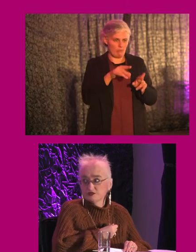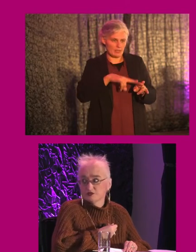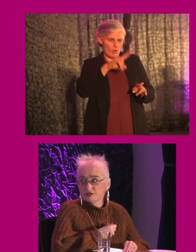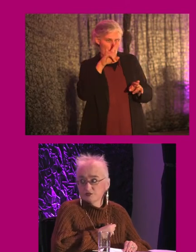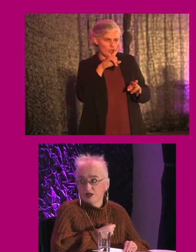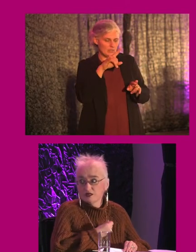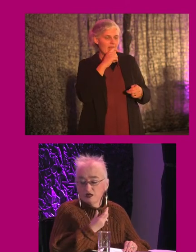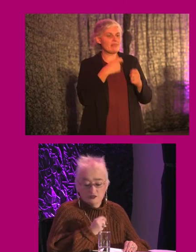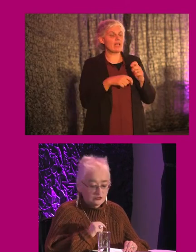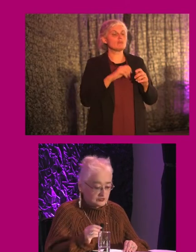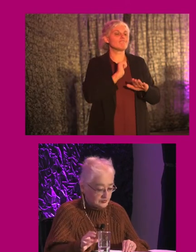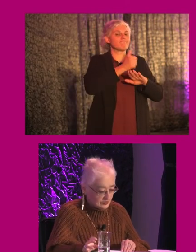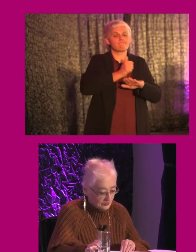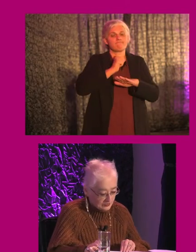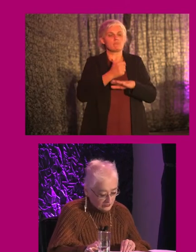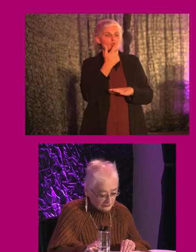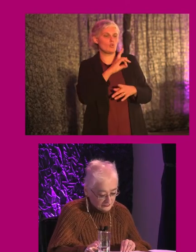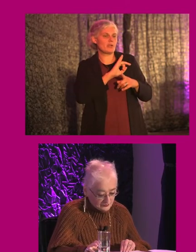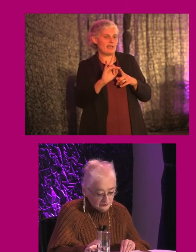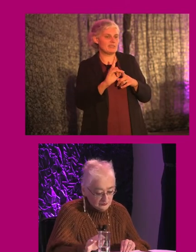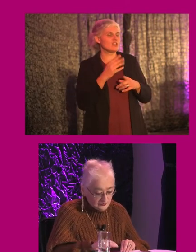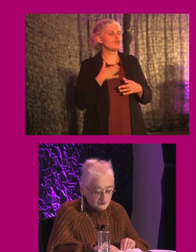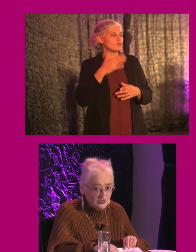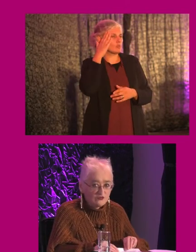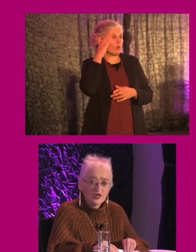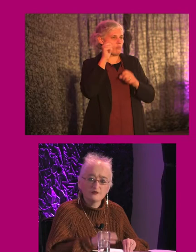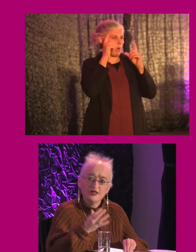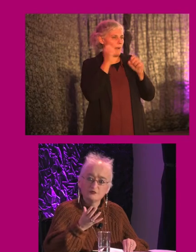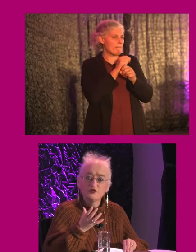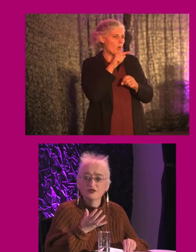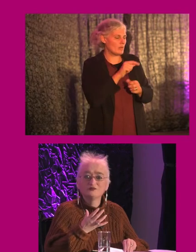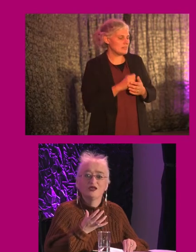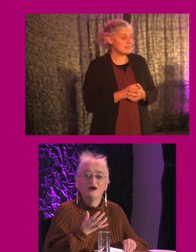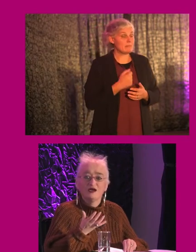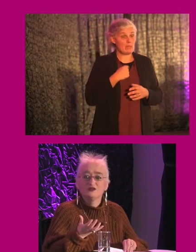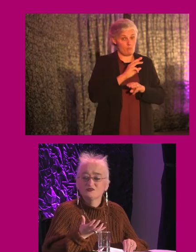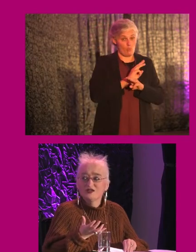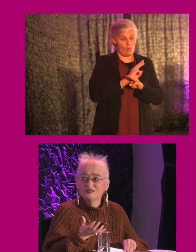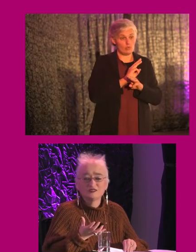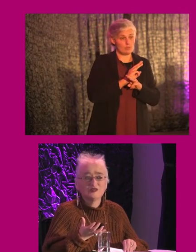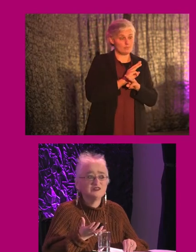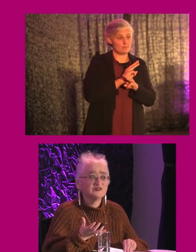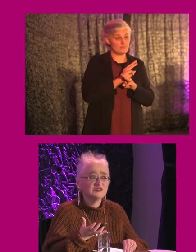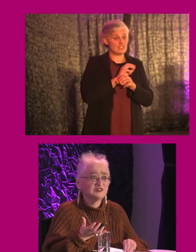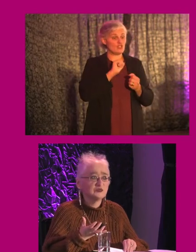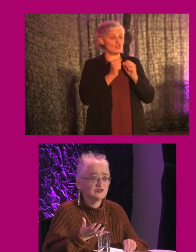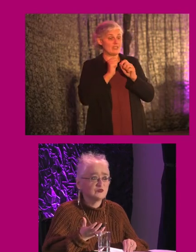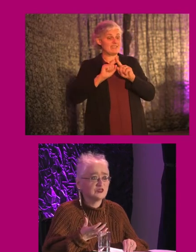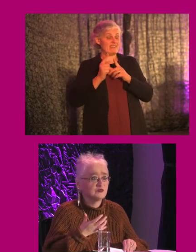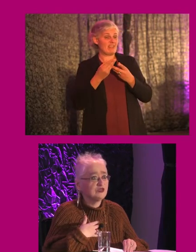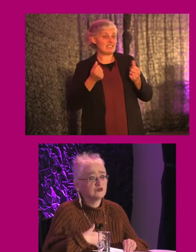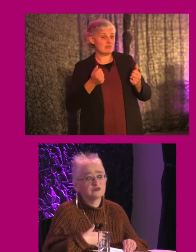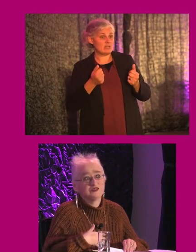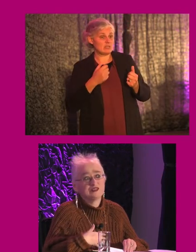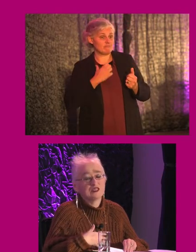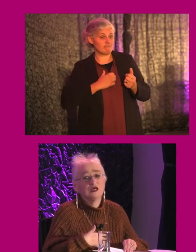next two as well. So just to be aware of that. As a mother, I also find Changing Places facilities wonderful, because